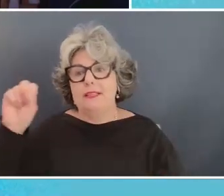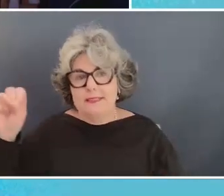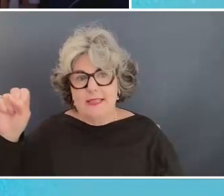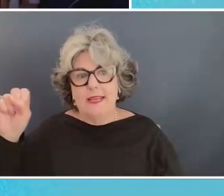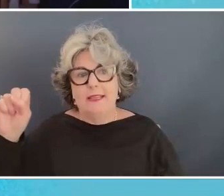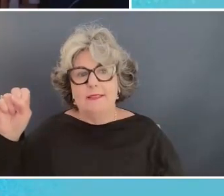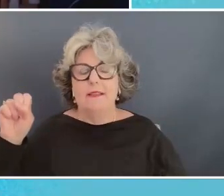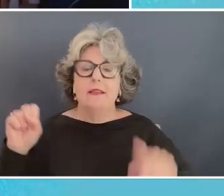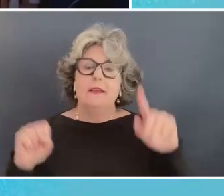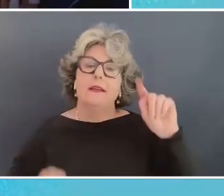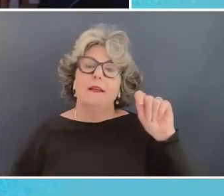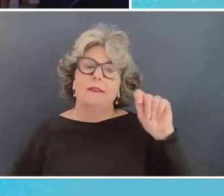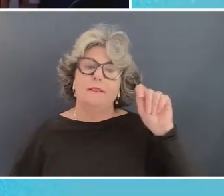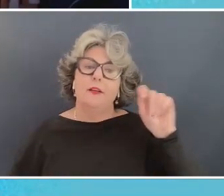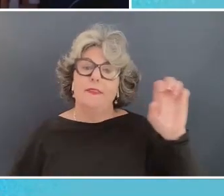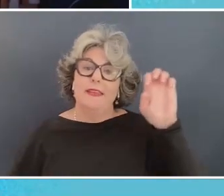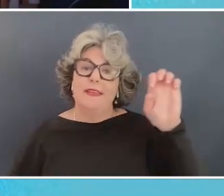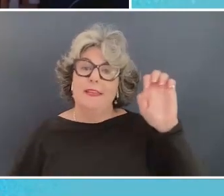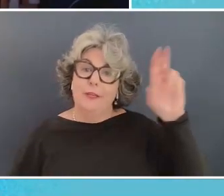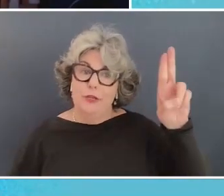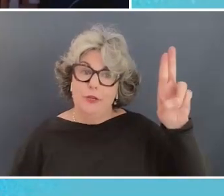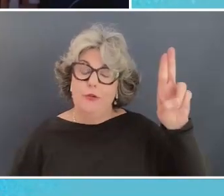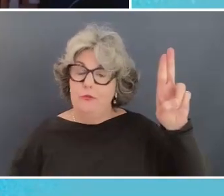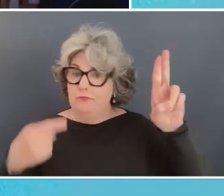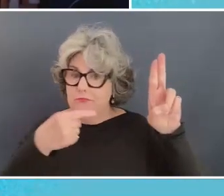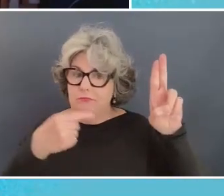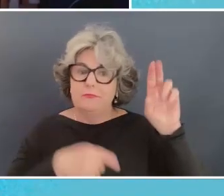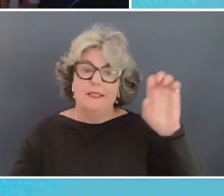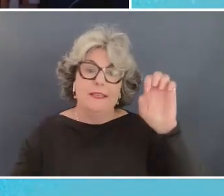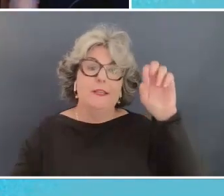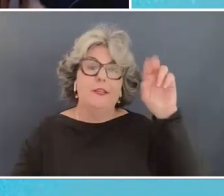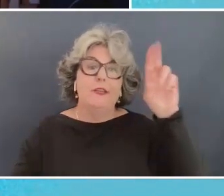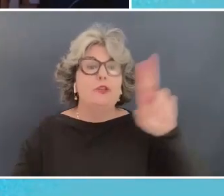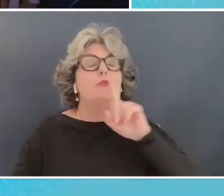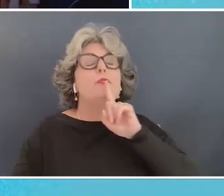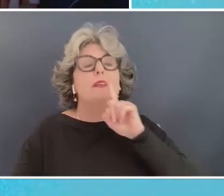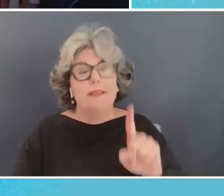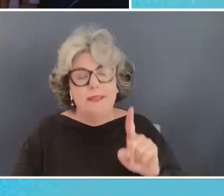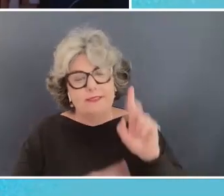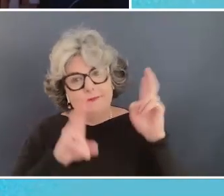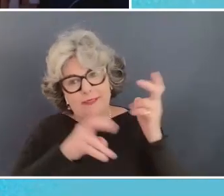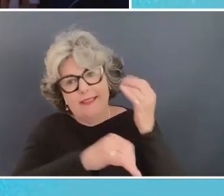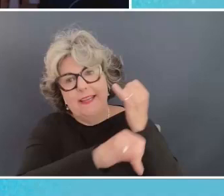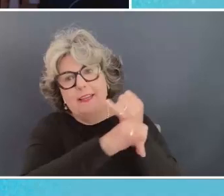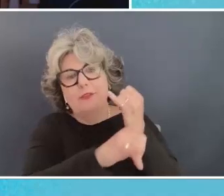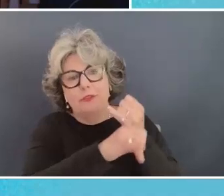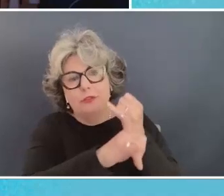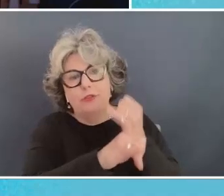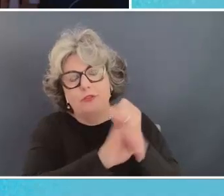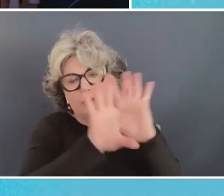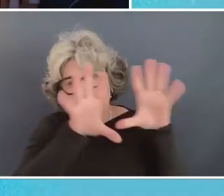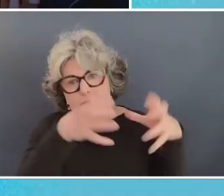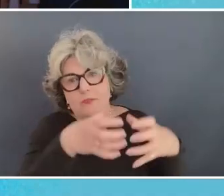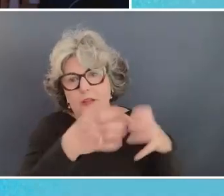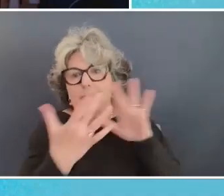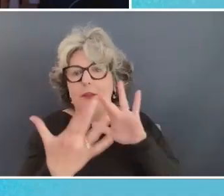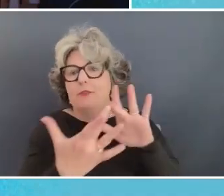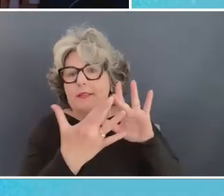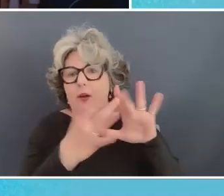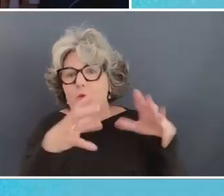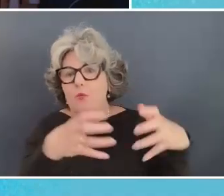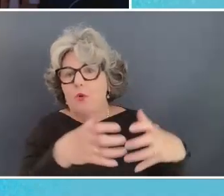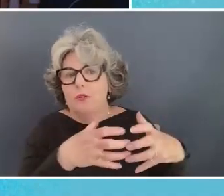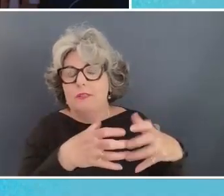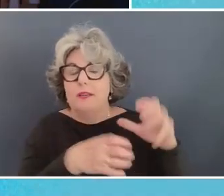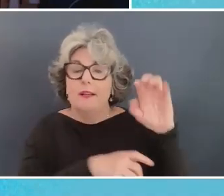transatlantically so the eu is a basically a an institution made up of those networks and